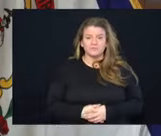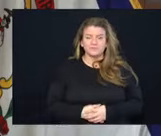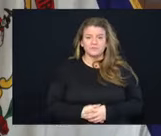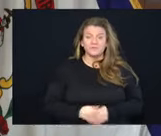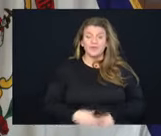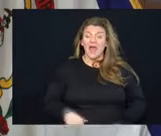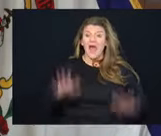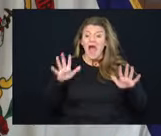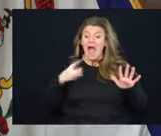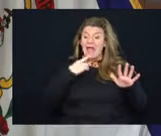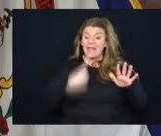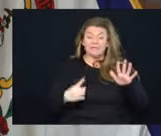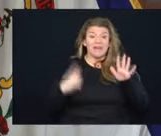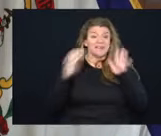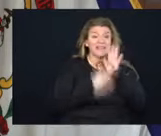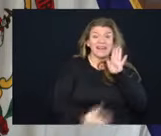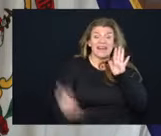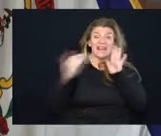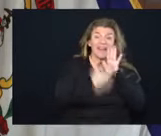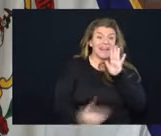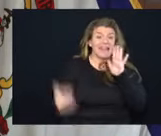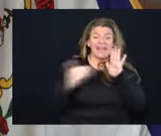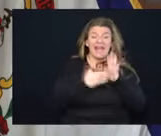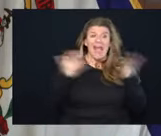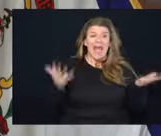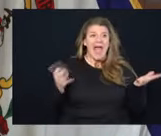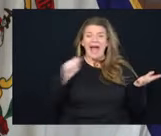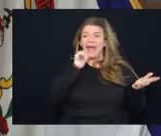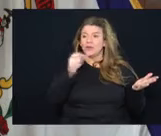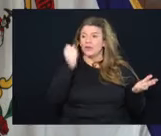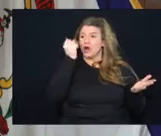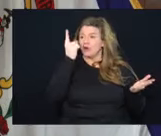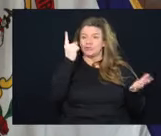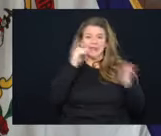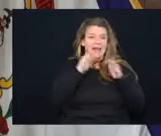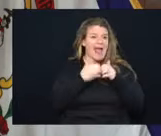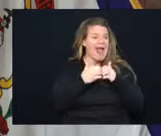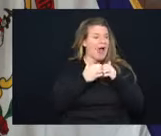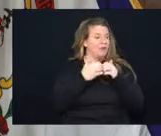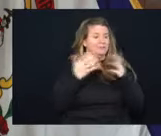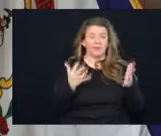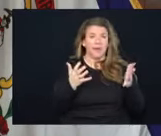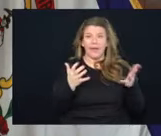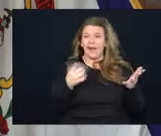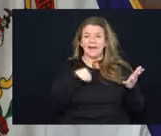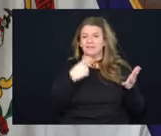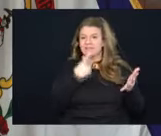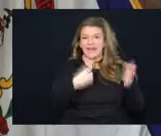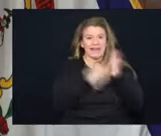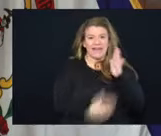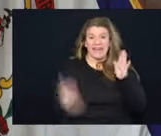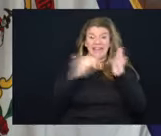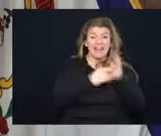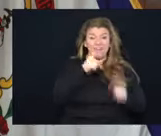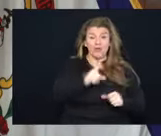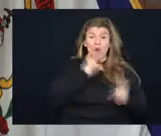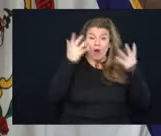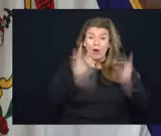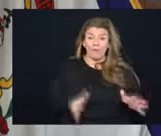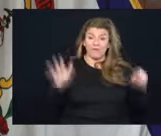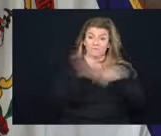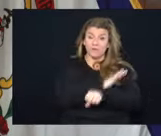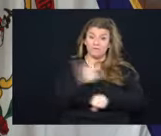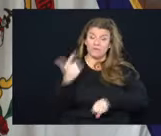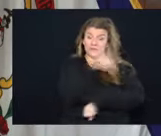keep preaching over and over. I don't see how in the world again and again and again, I've said if you've been fully vaccinated,